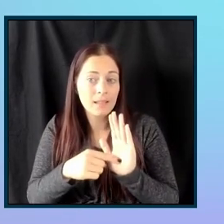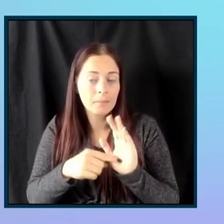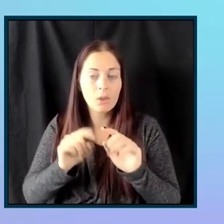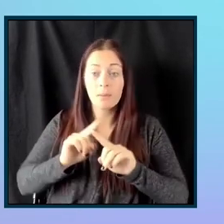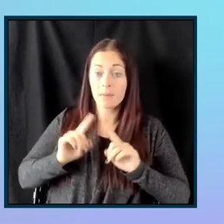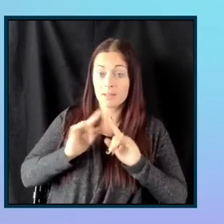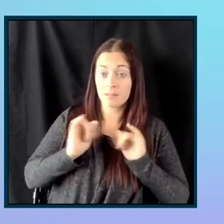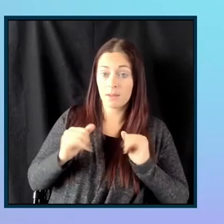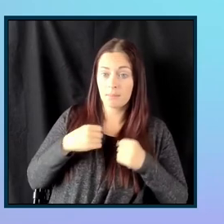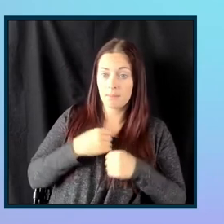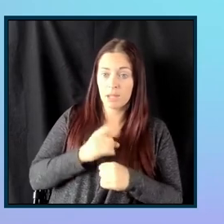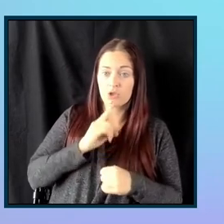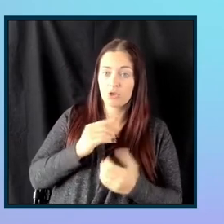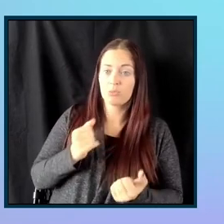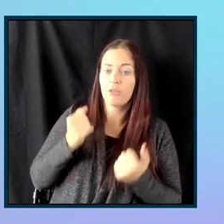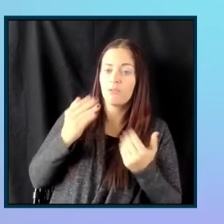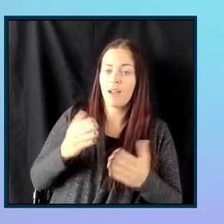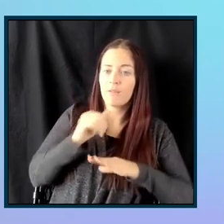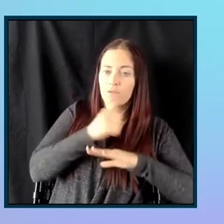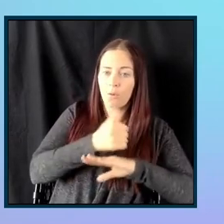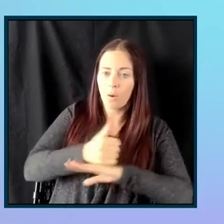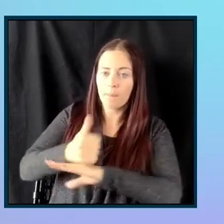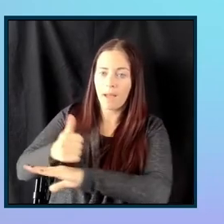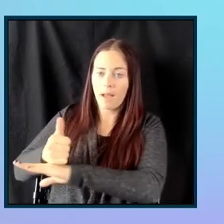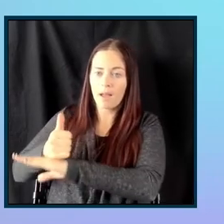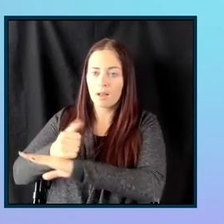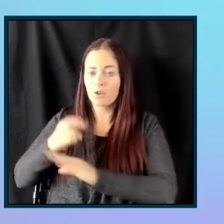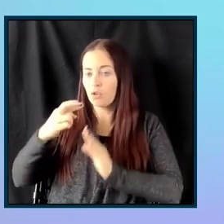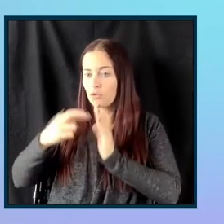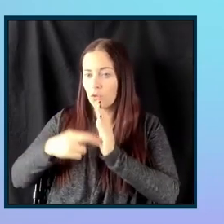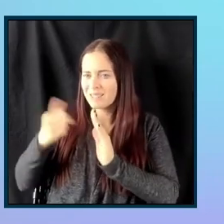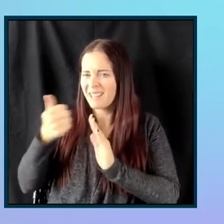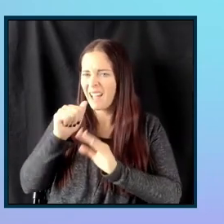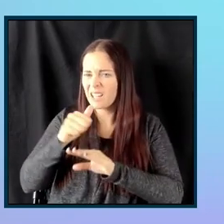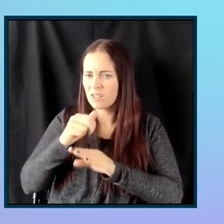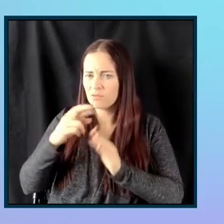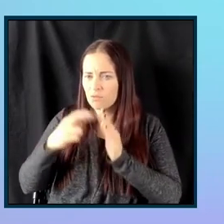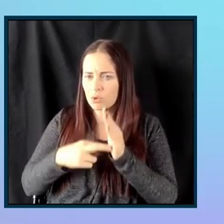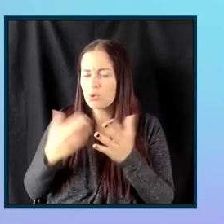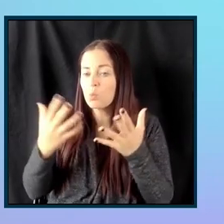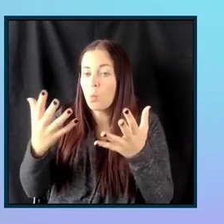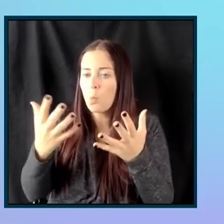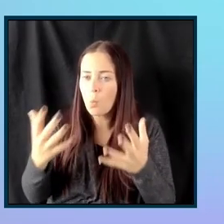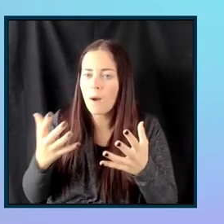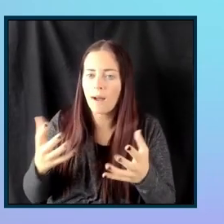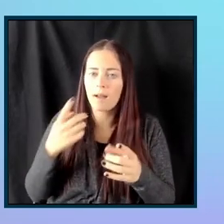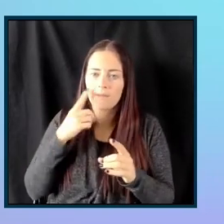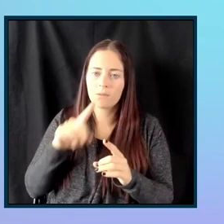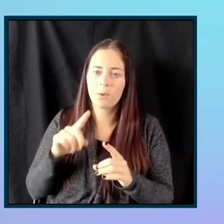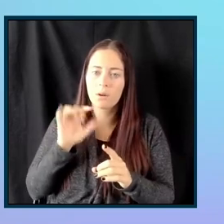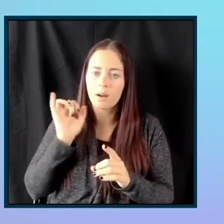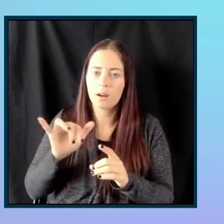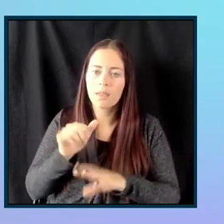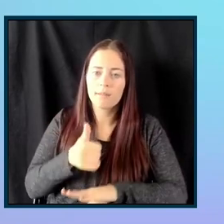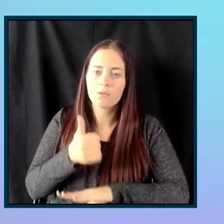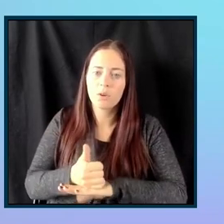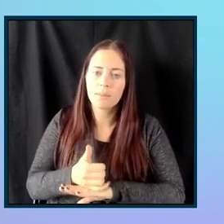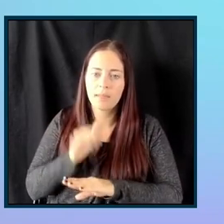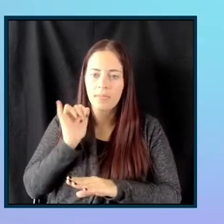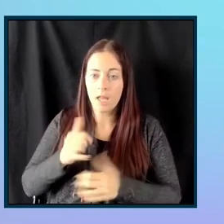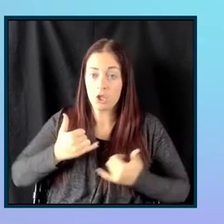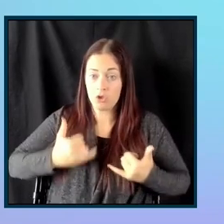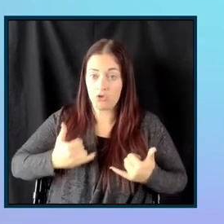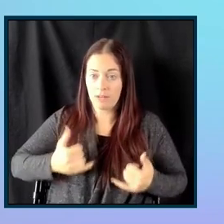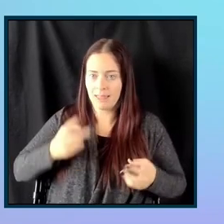providing the formatting rules or any, any, any rules that you want for that format outside that input field that is permanently visible.